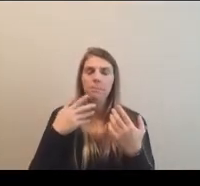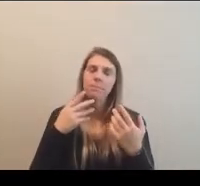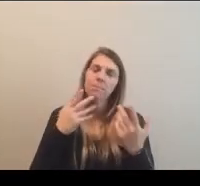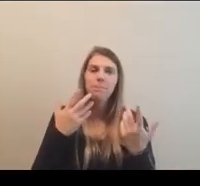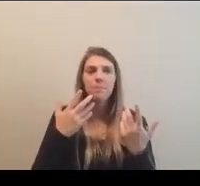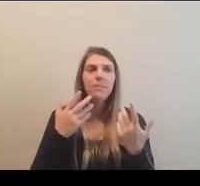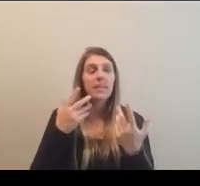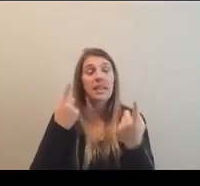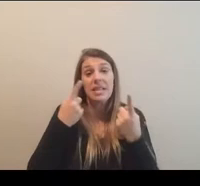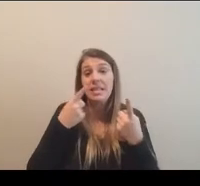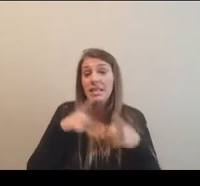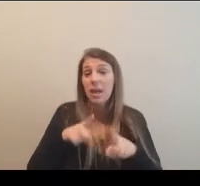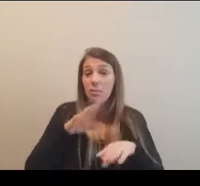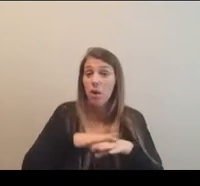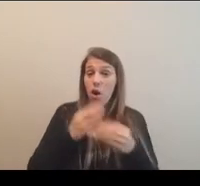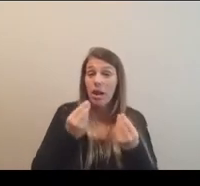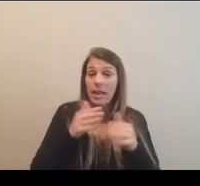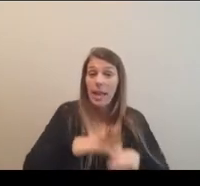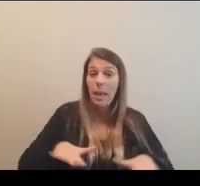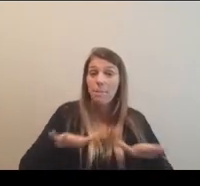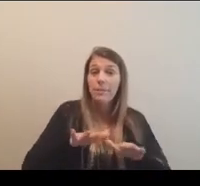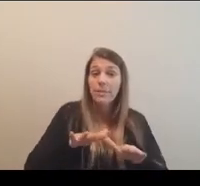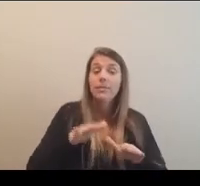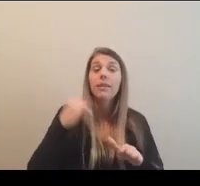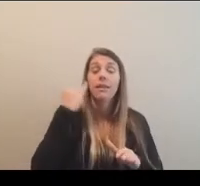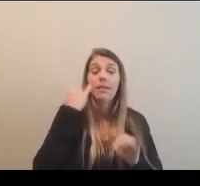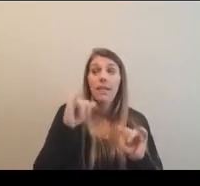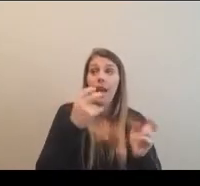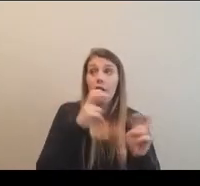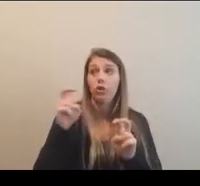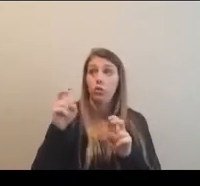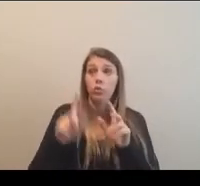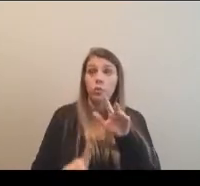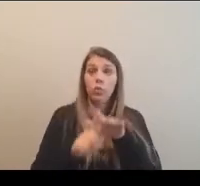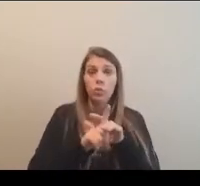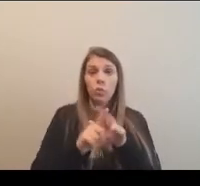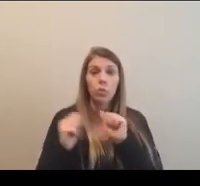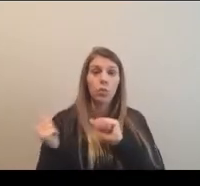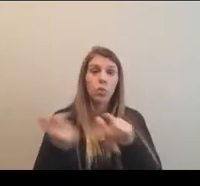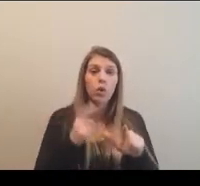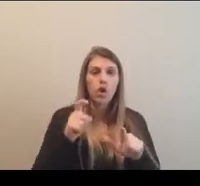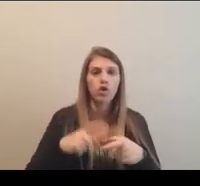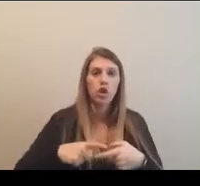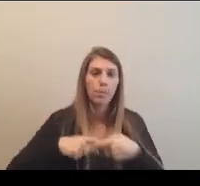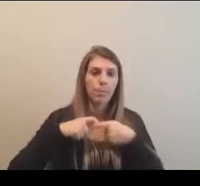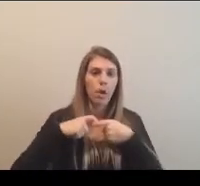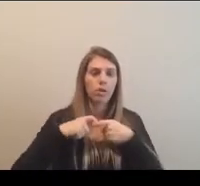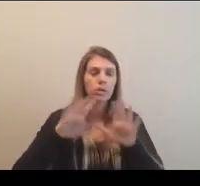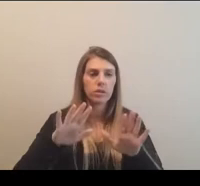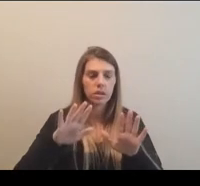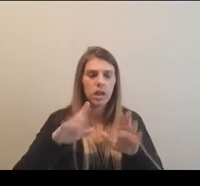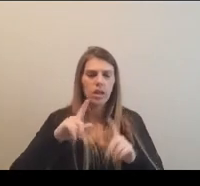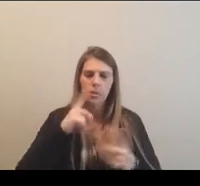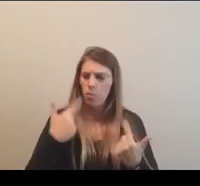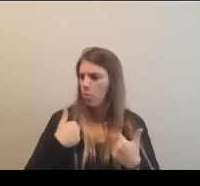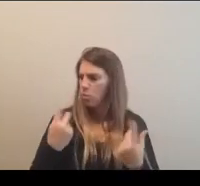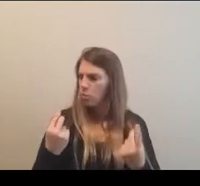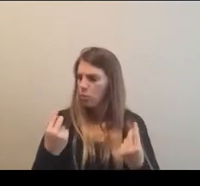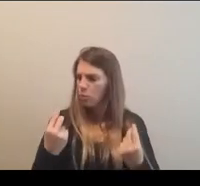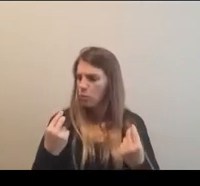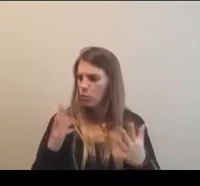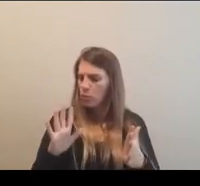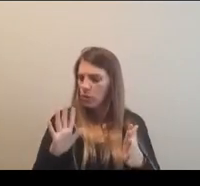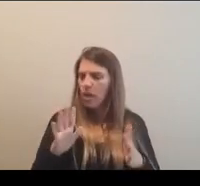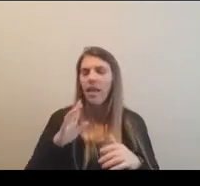has happened on campuses when these types of issues come up is that everyone should pause and take a look at what they're doing. And that's also